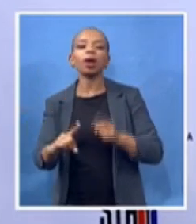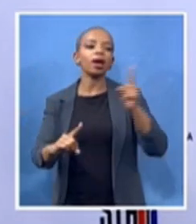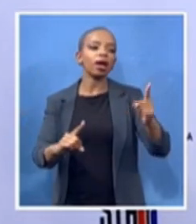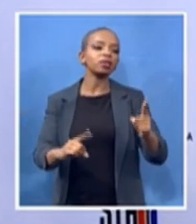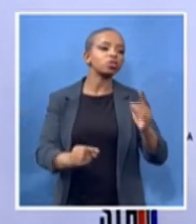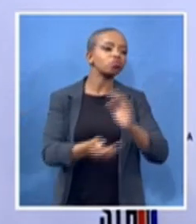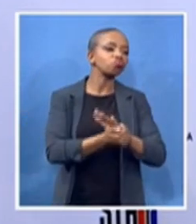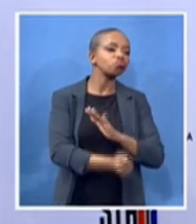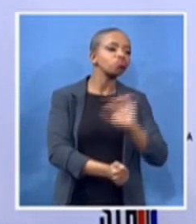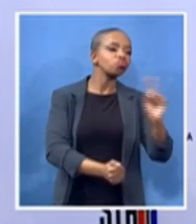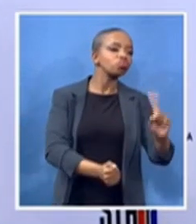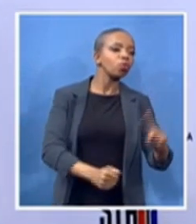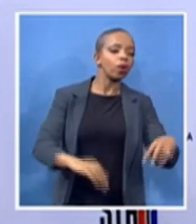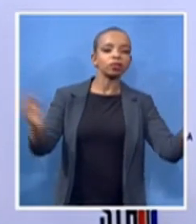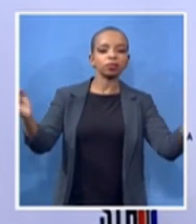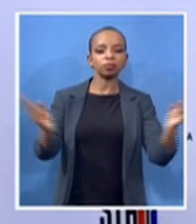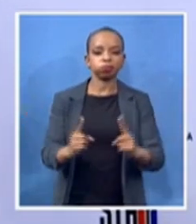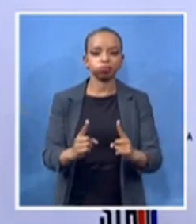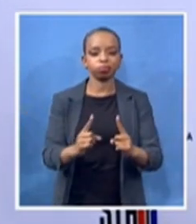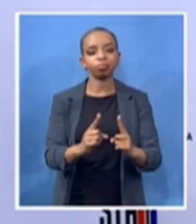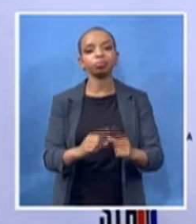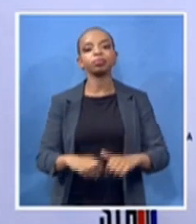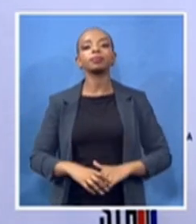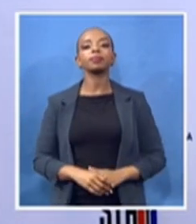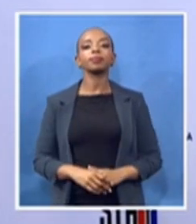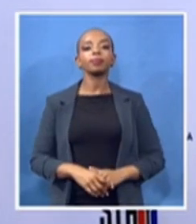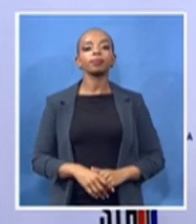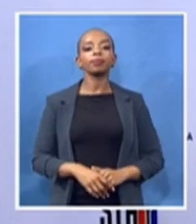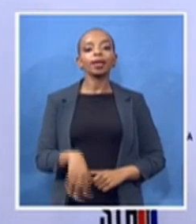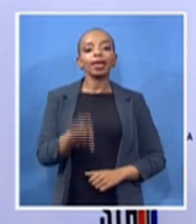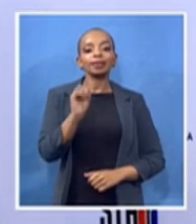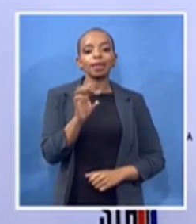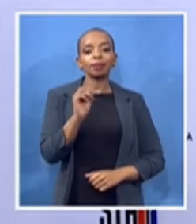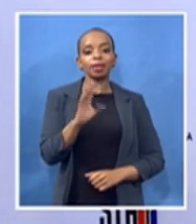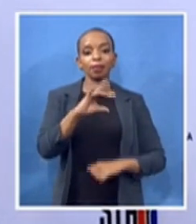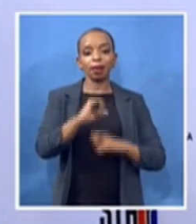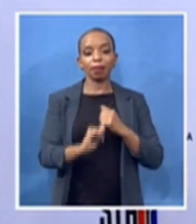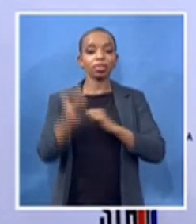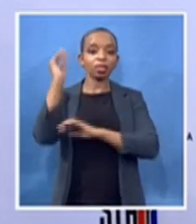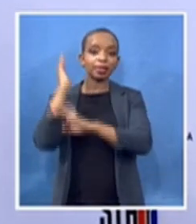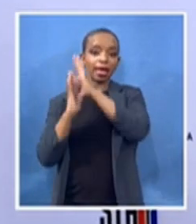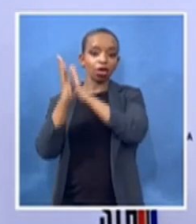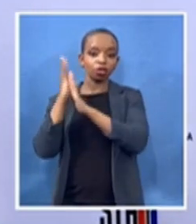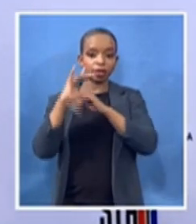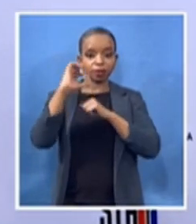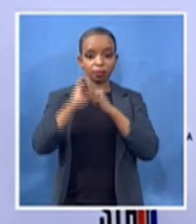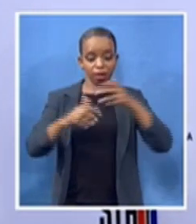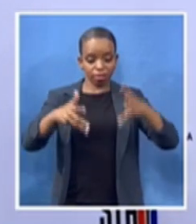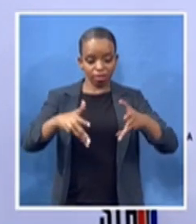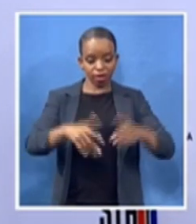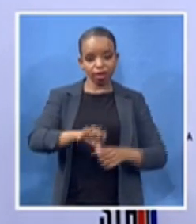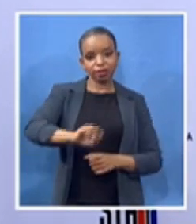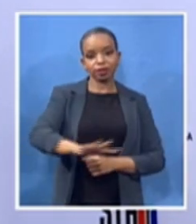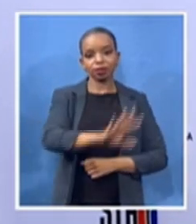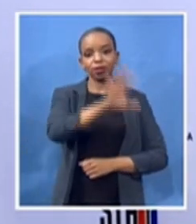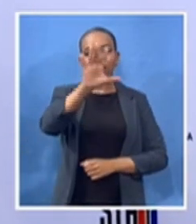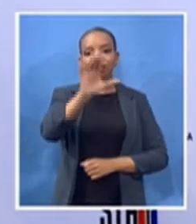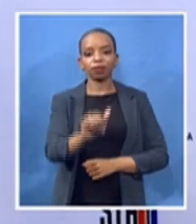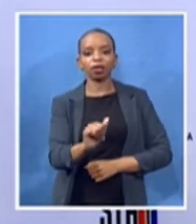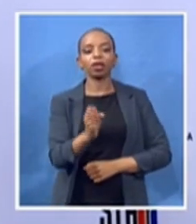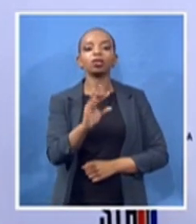heritage month here in south africa we will be having uh the national heritage trail which will also in